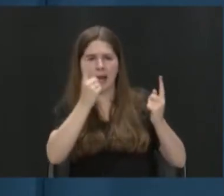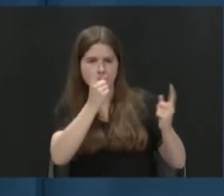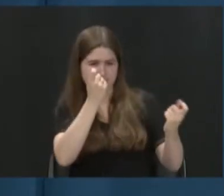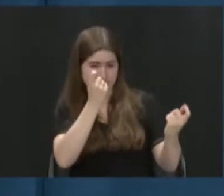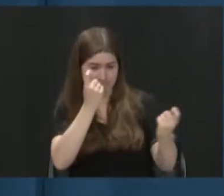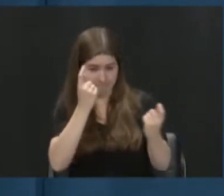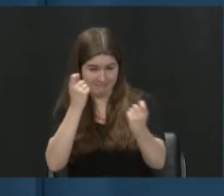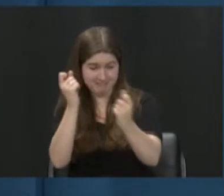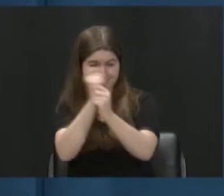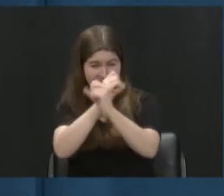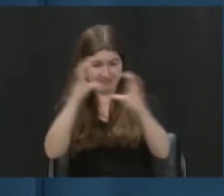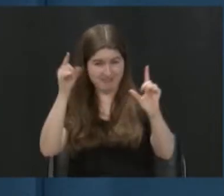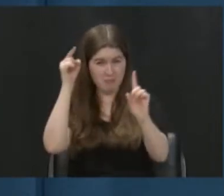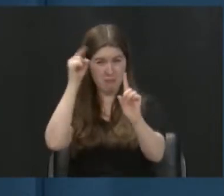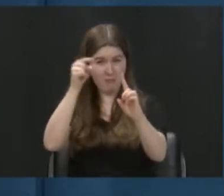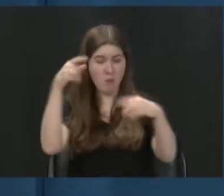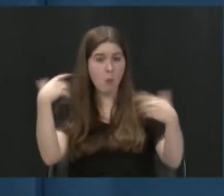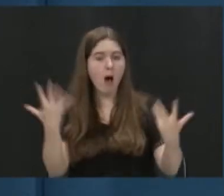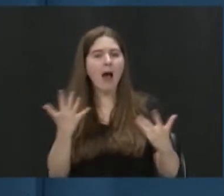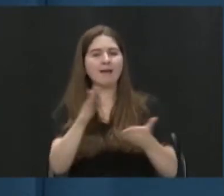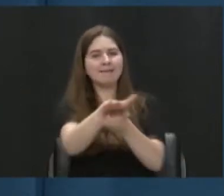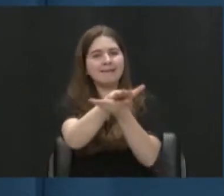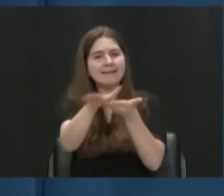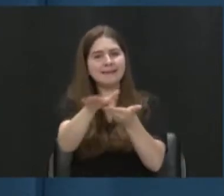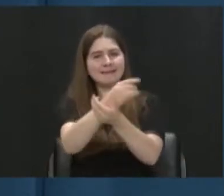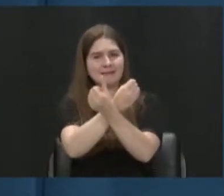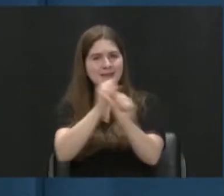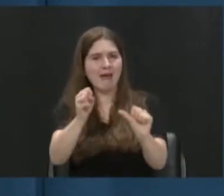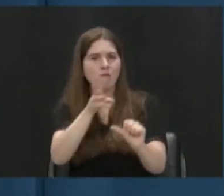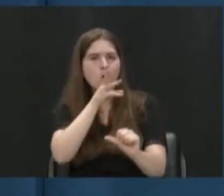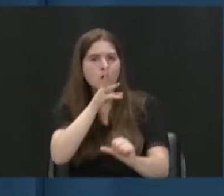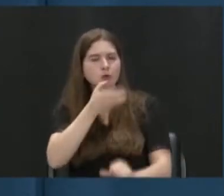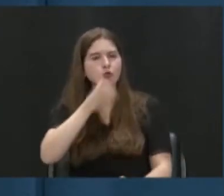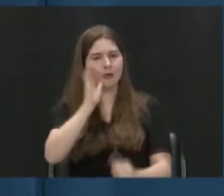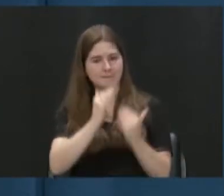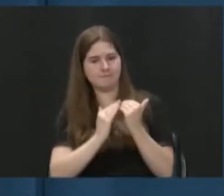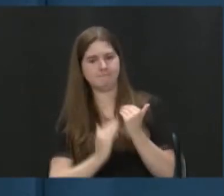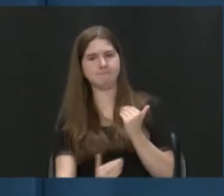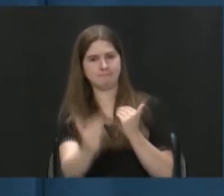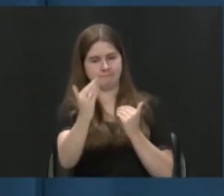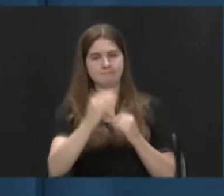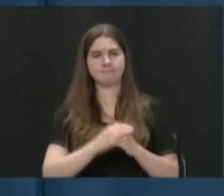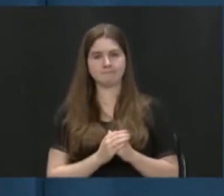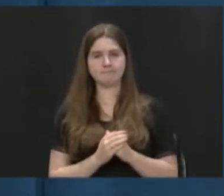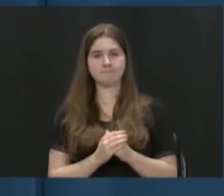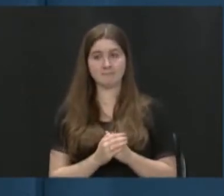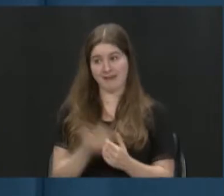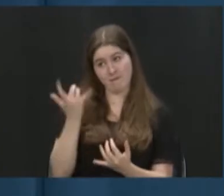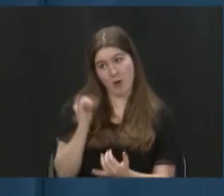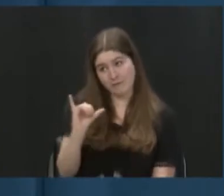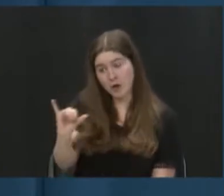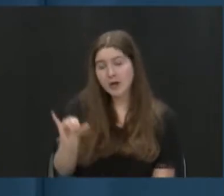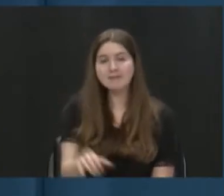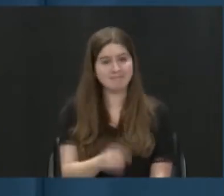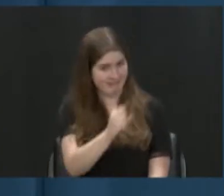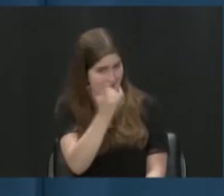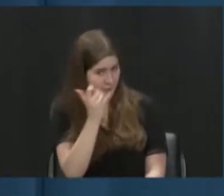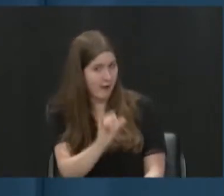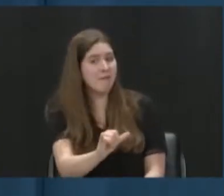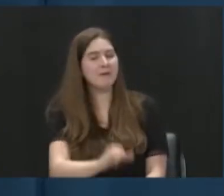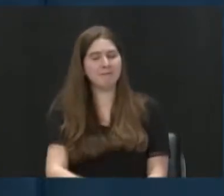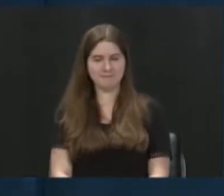have clean, safe drinking water for a long time. Yeah, forever. Forever. We hope.